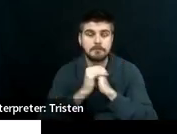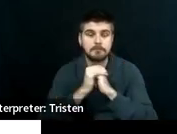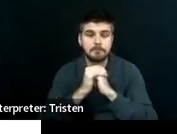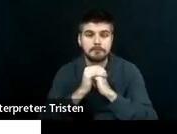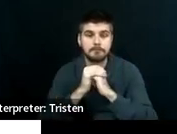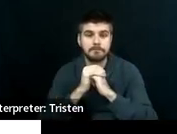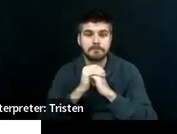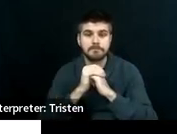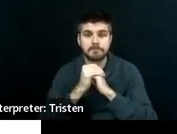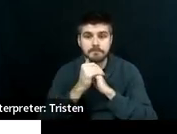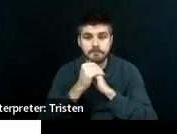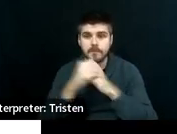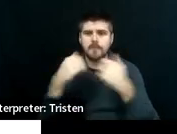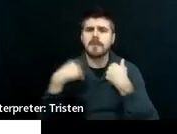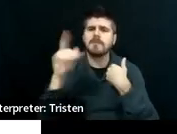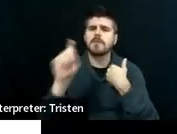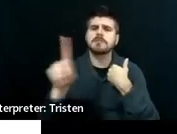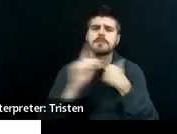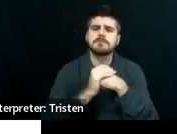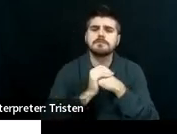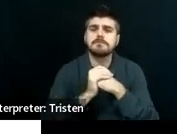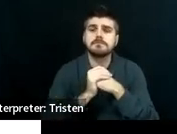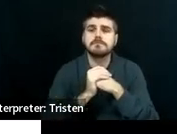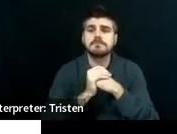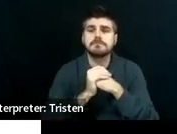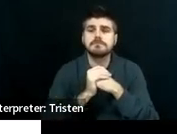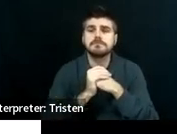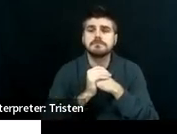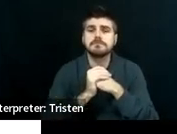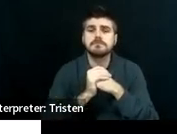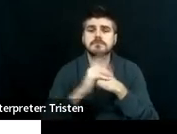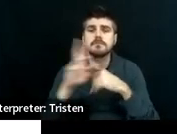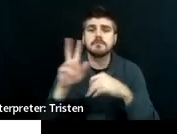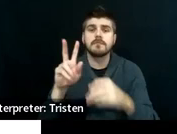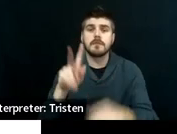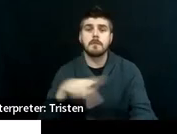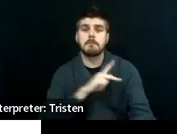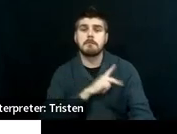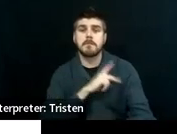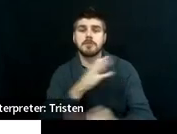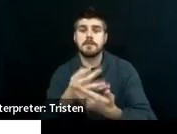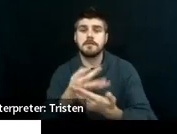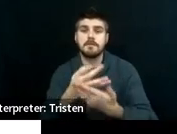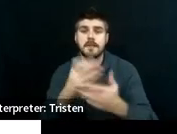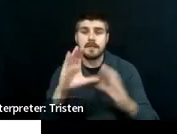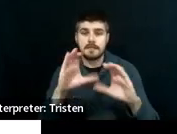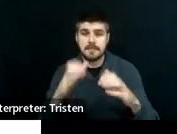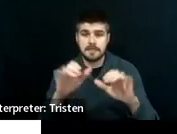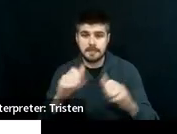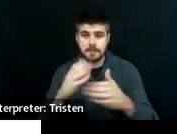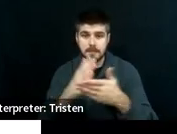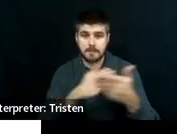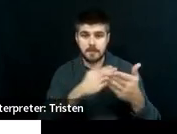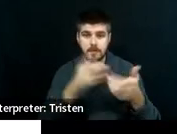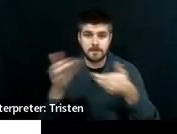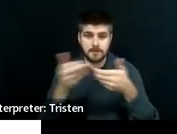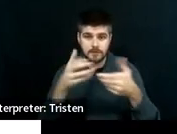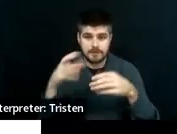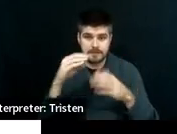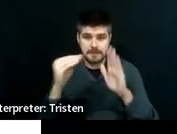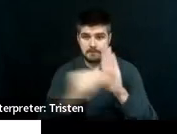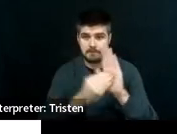We have a question. Yes. Personal finance classes may be part of the service and placed in 9E.